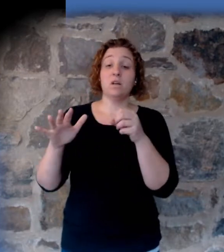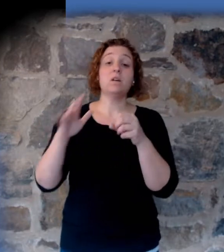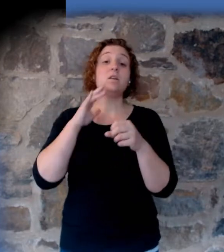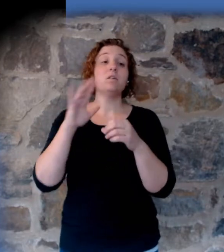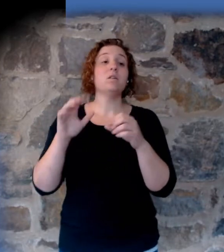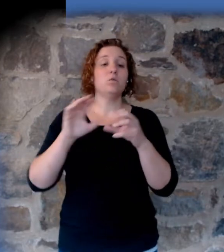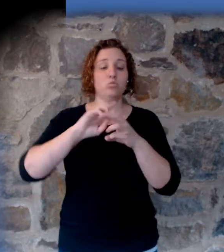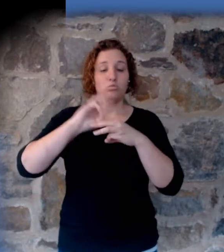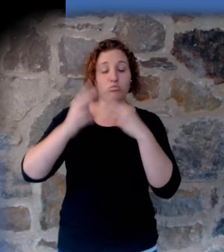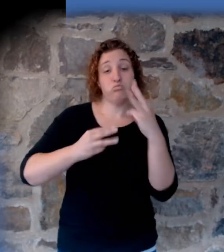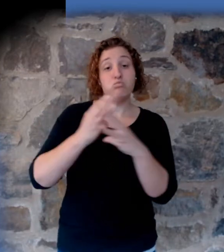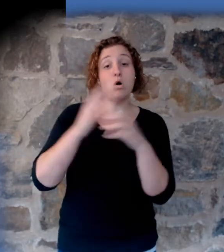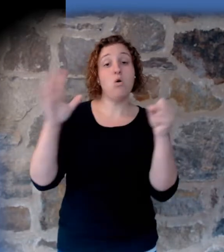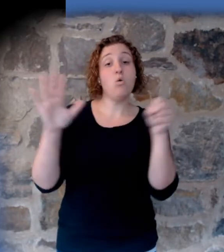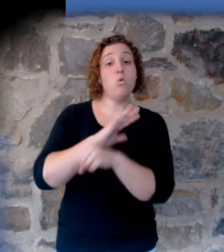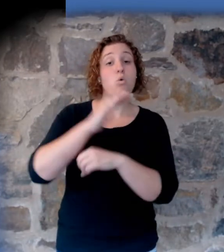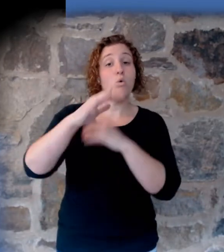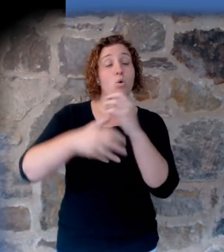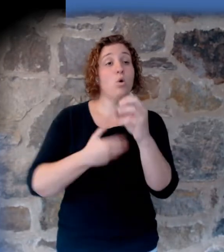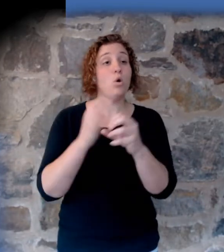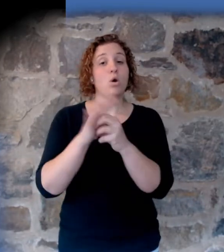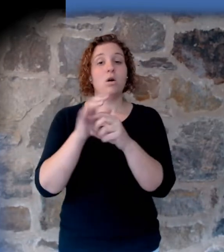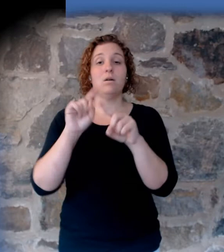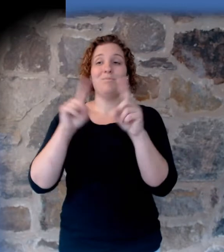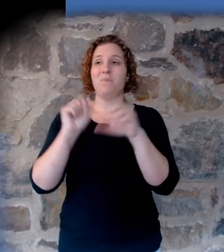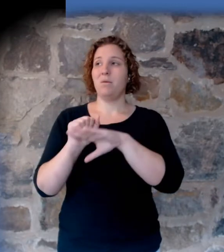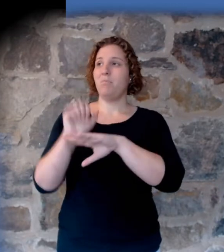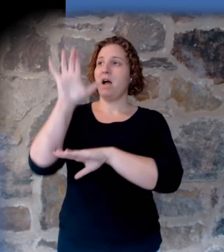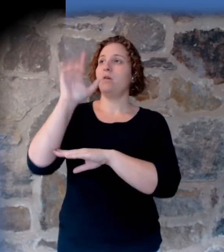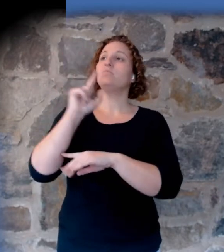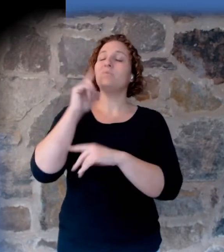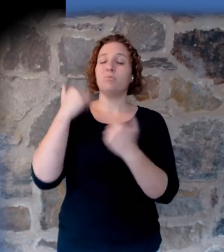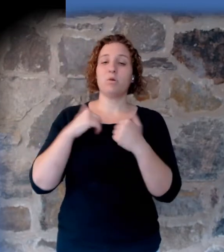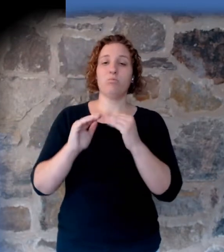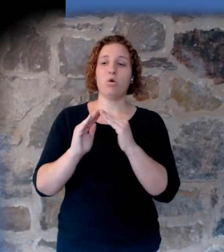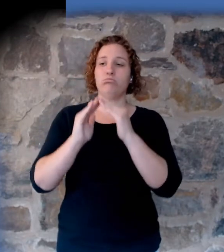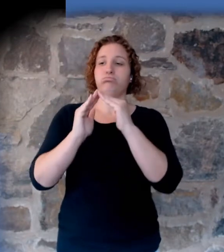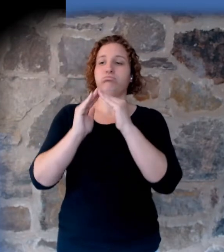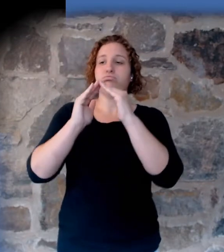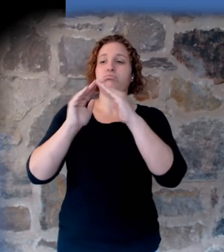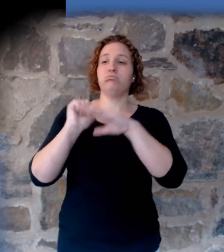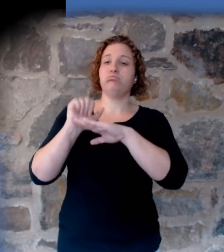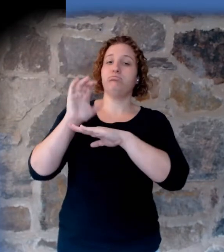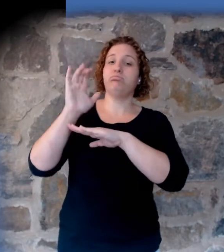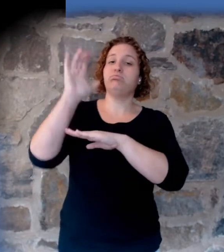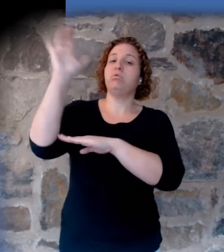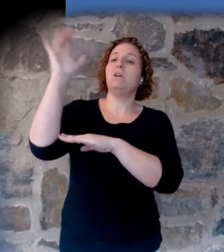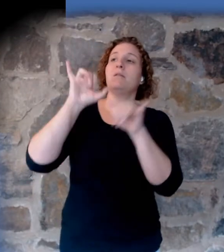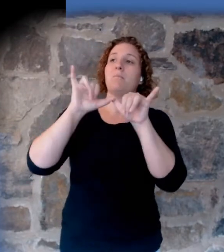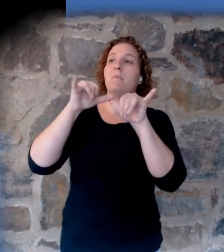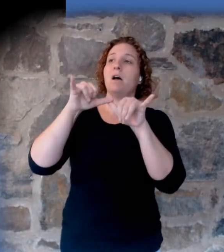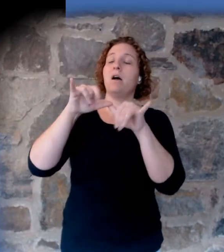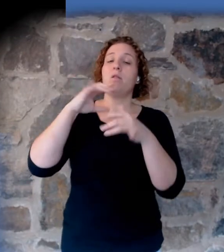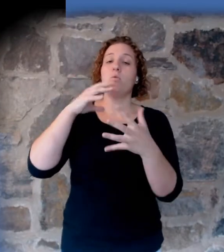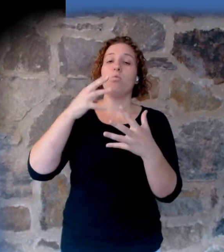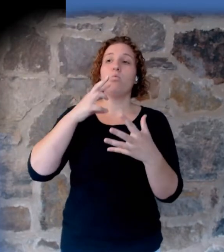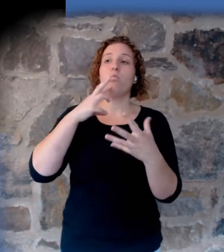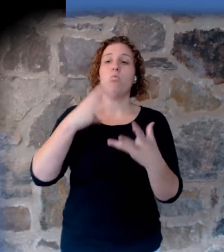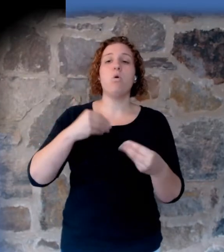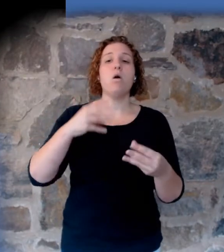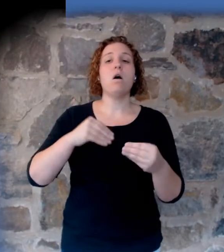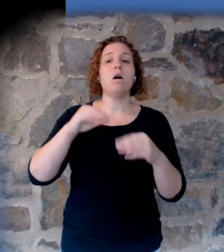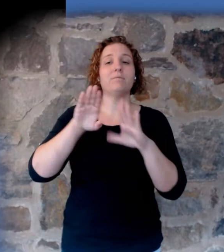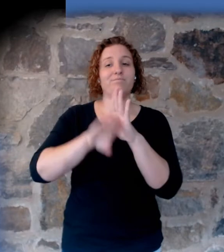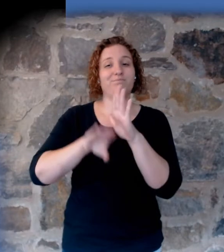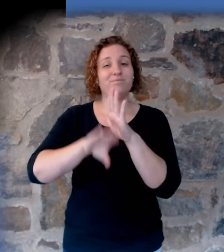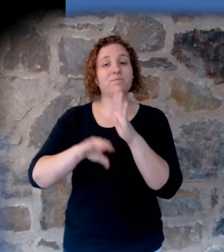statement. But the mountains have risen since then. And we shouldn't measure the depth of the flood waters by the present mountains of